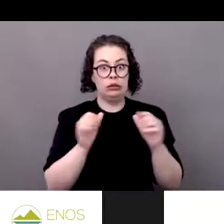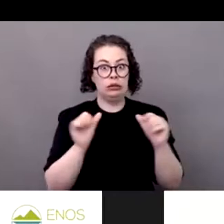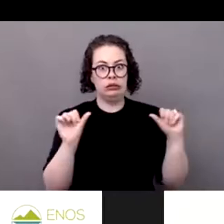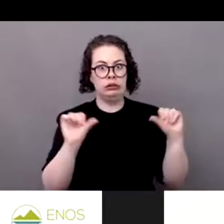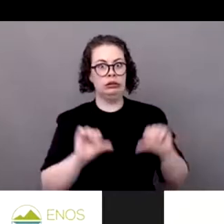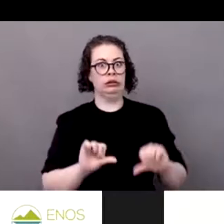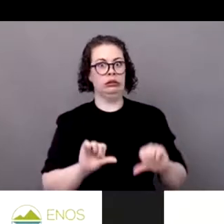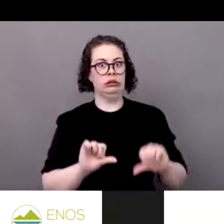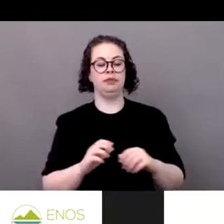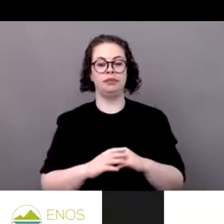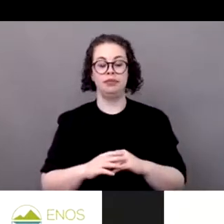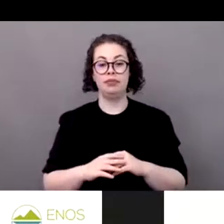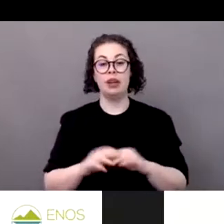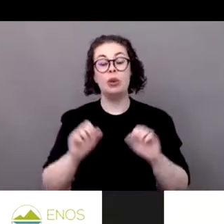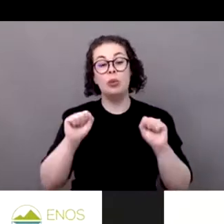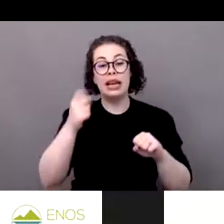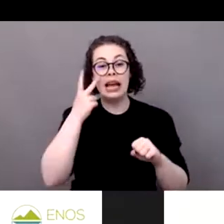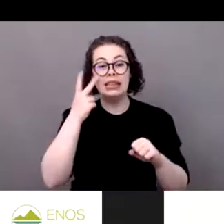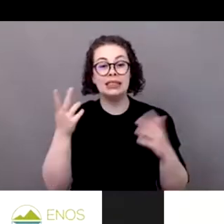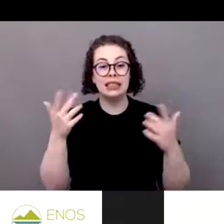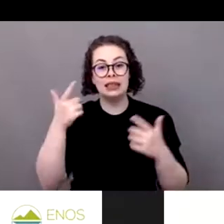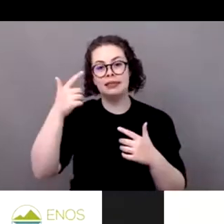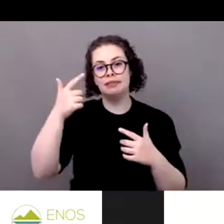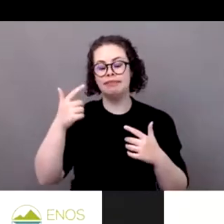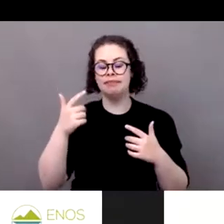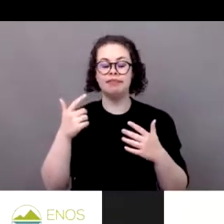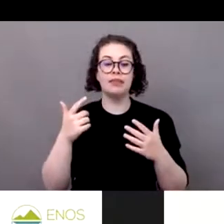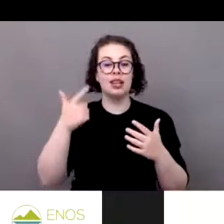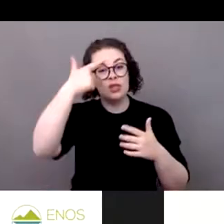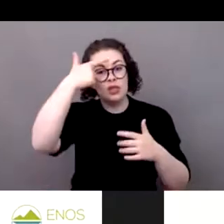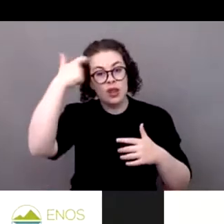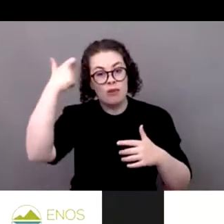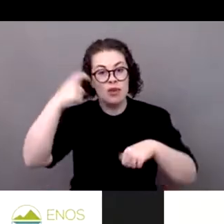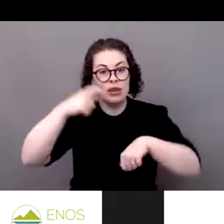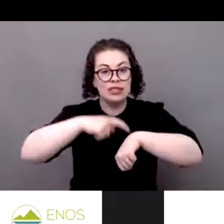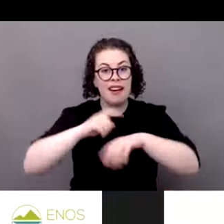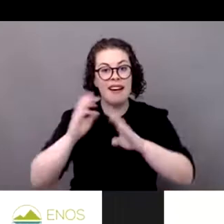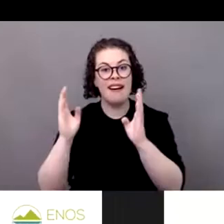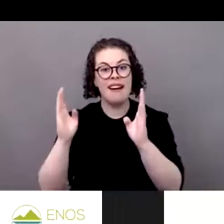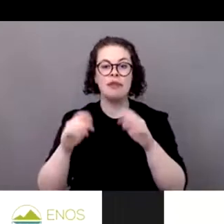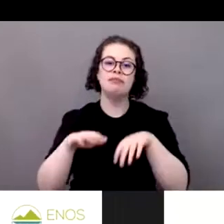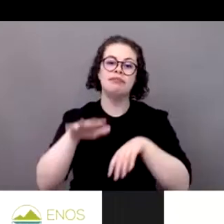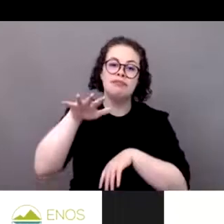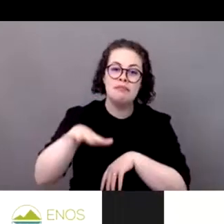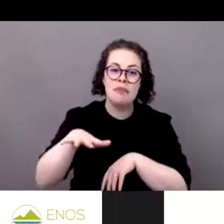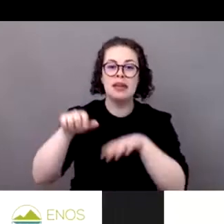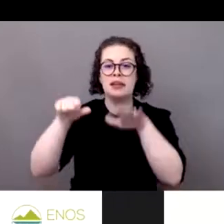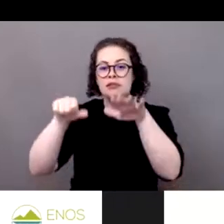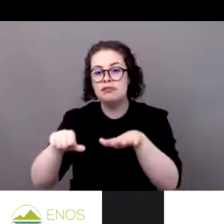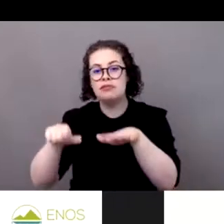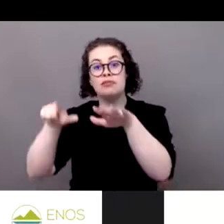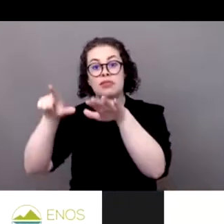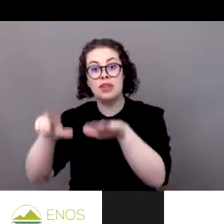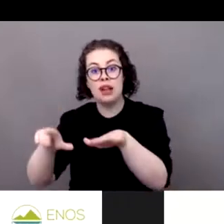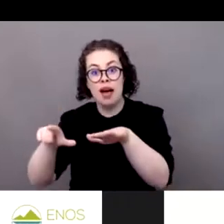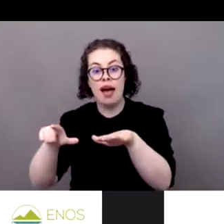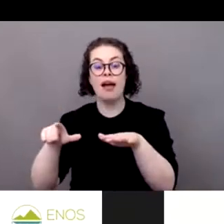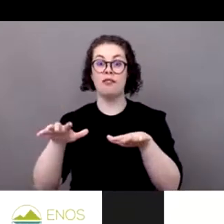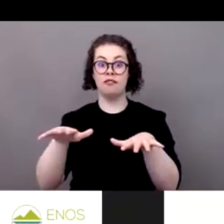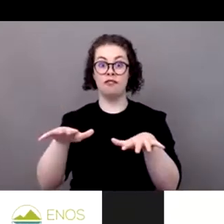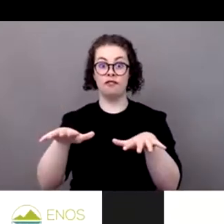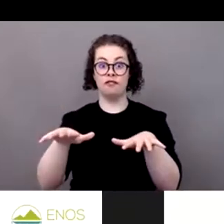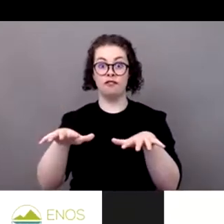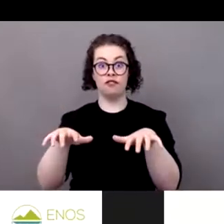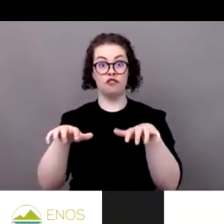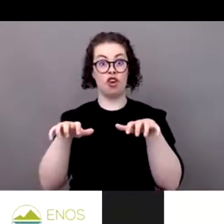see that the permafrost in the soils is reducing. That leads obviously to an increased risk of disasters, of natural